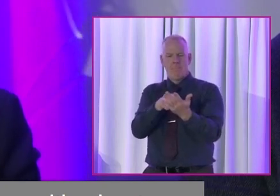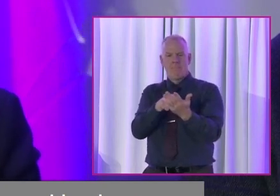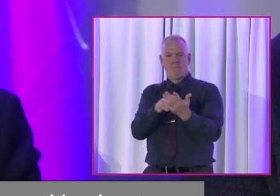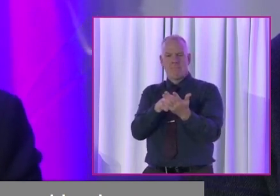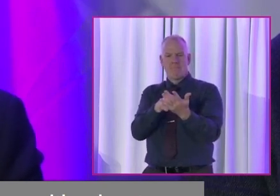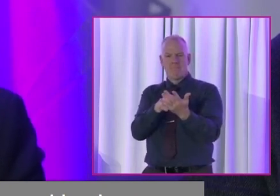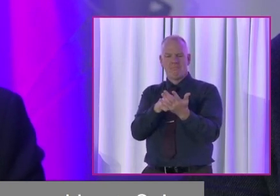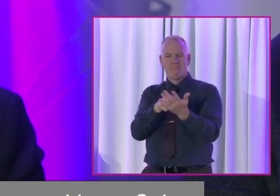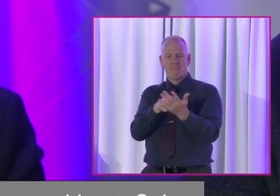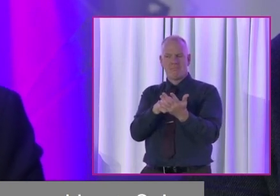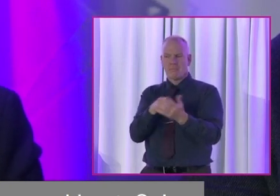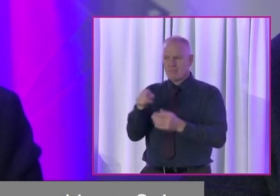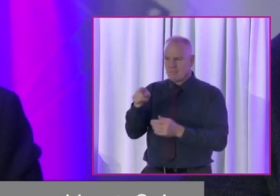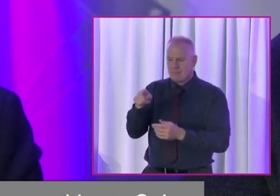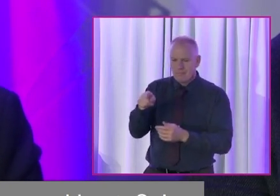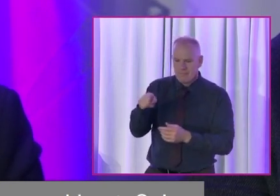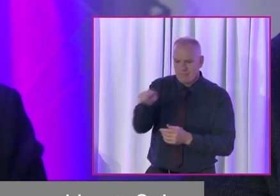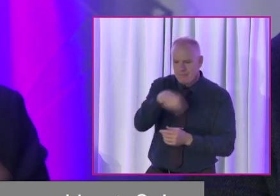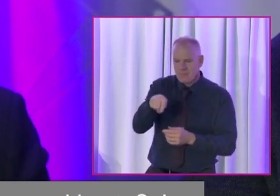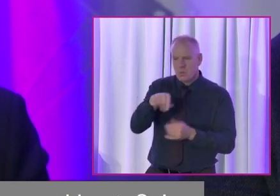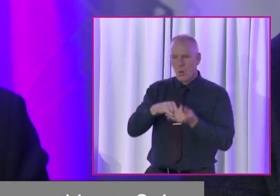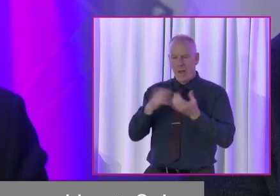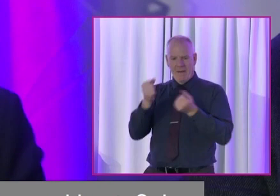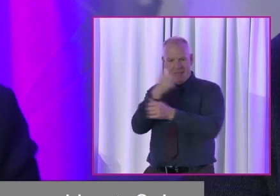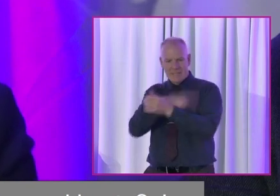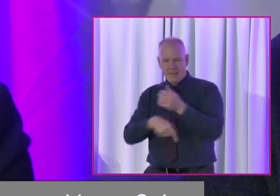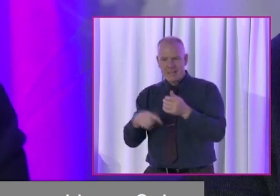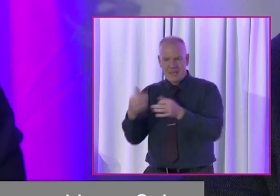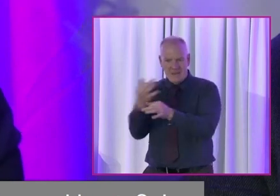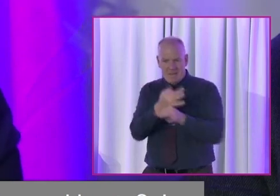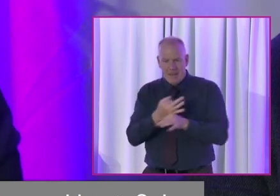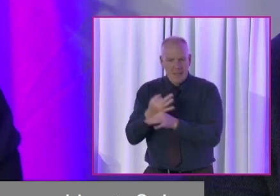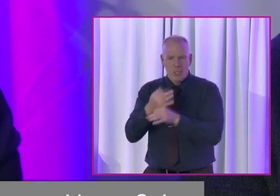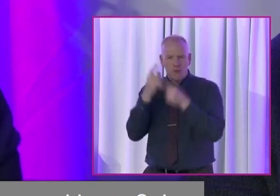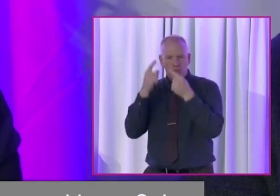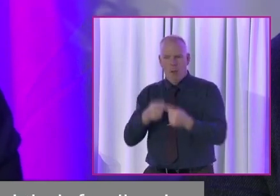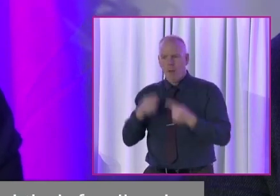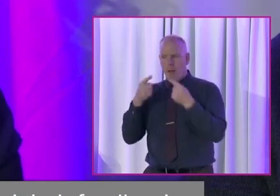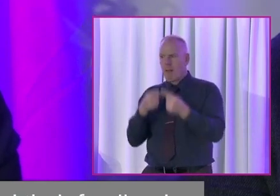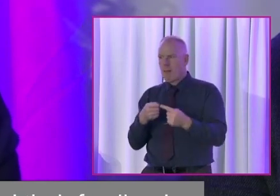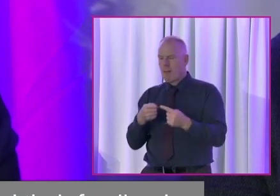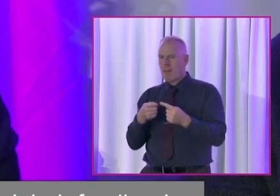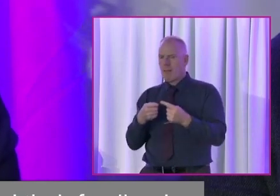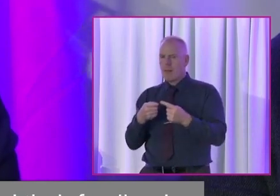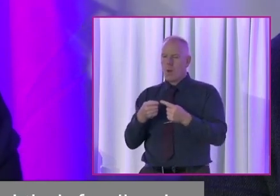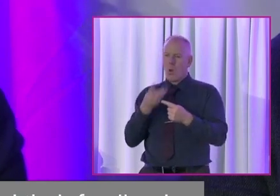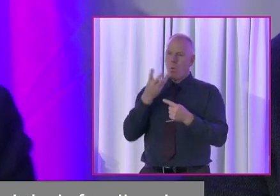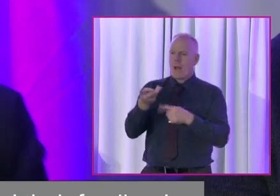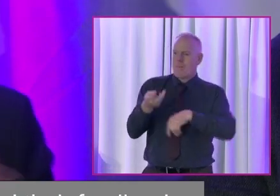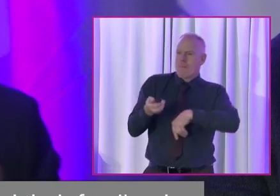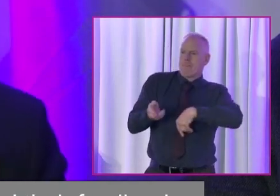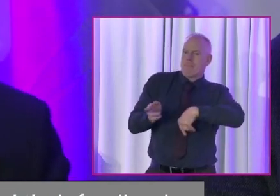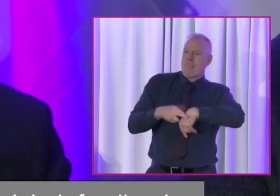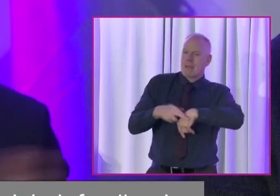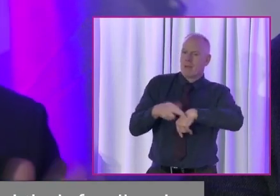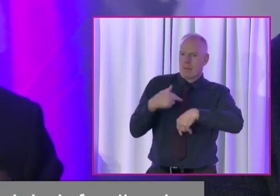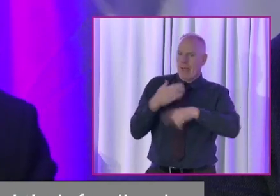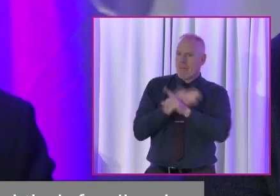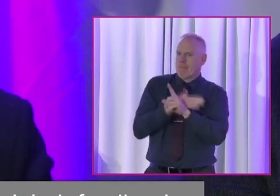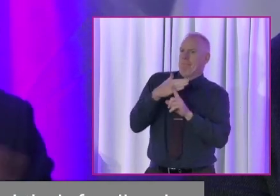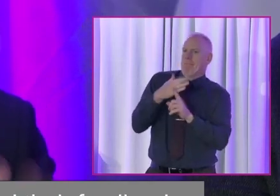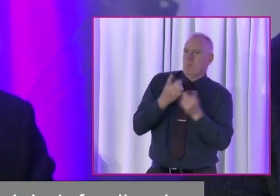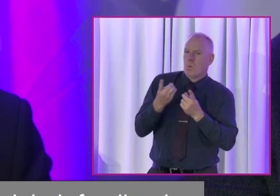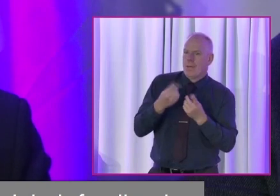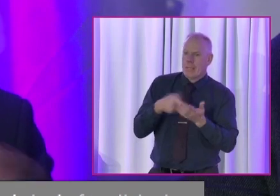people with disabilities and their families who are struggling, how are they going to be in a better place? And that's a short,